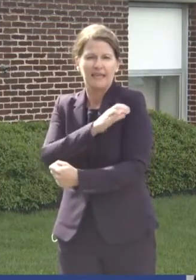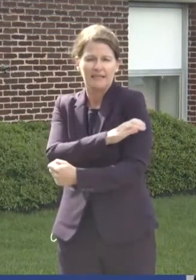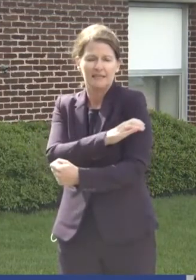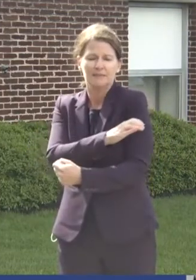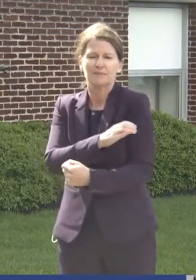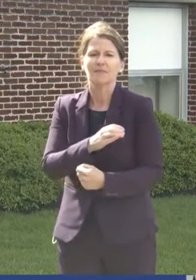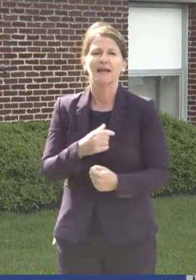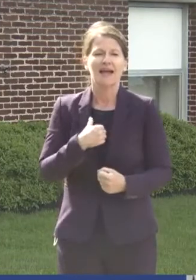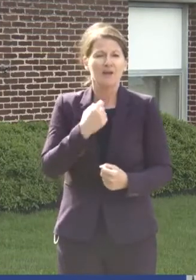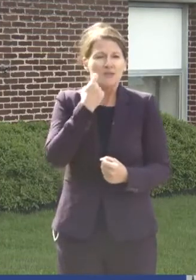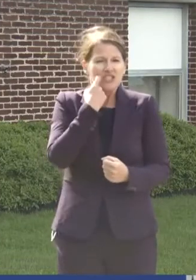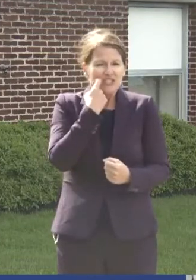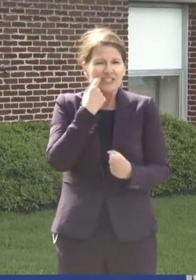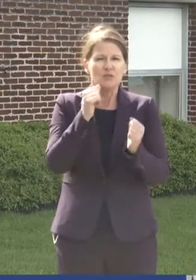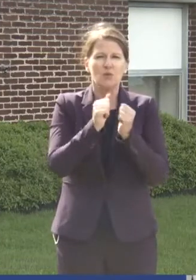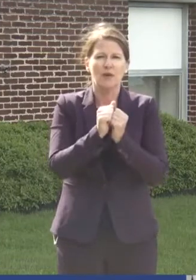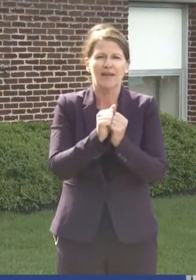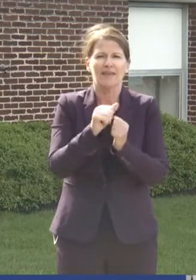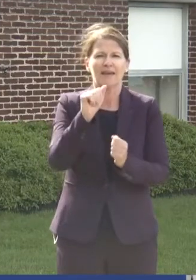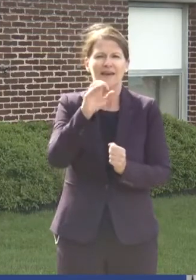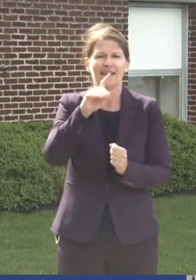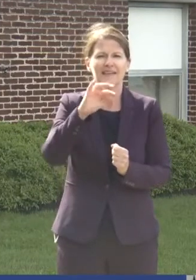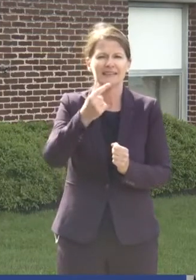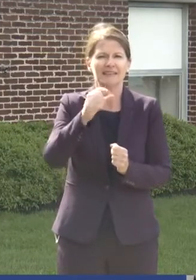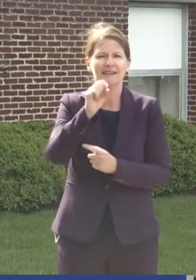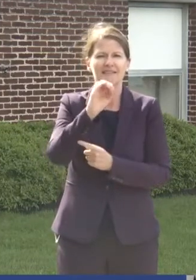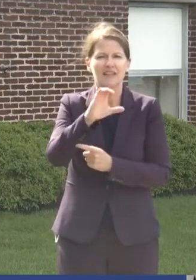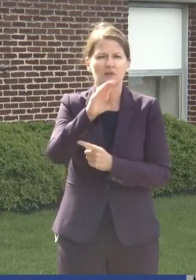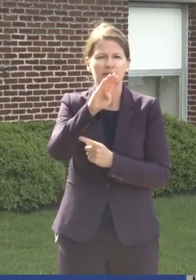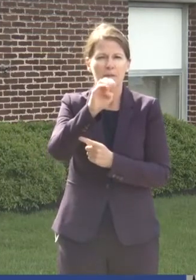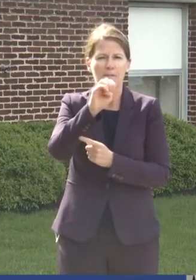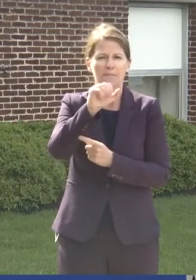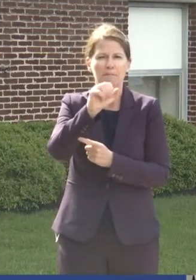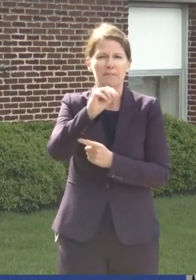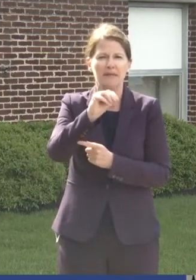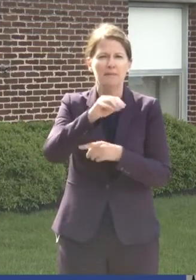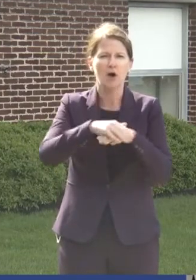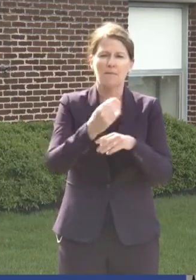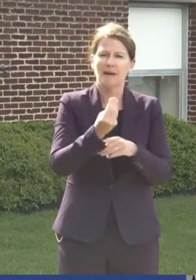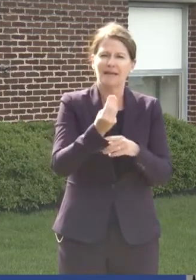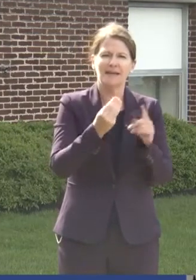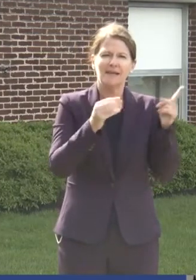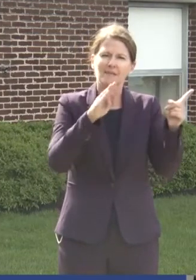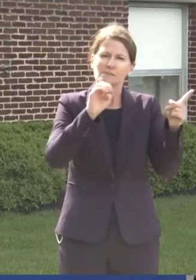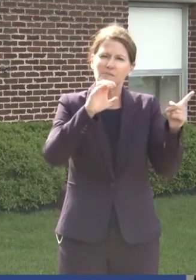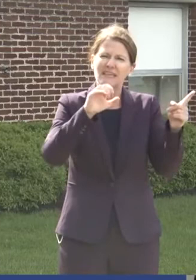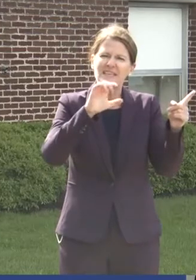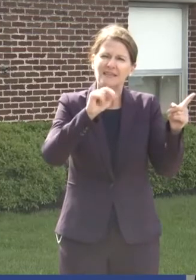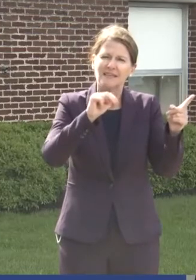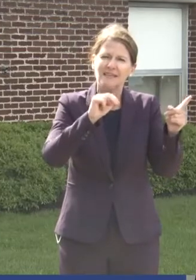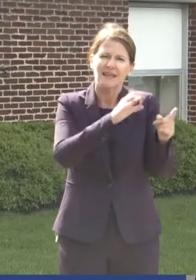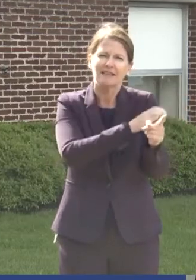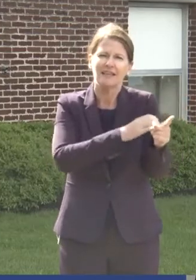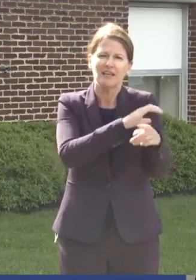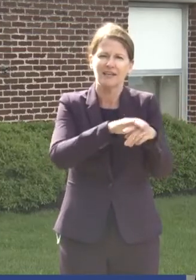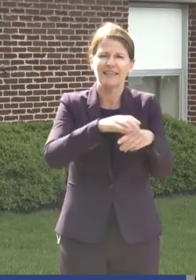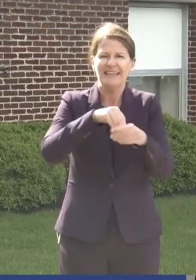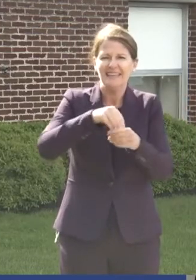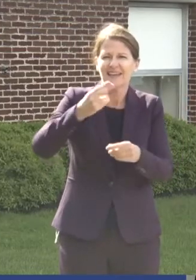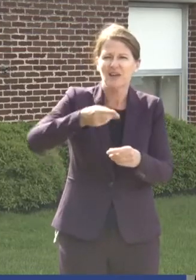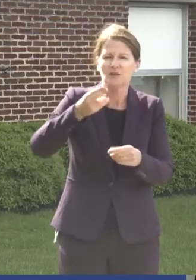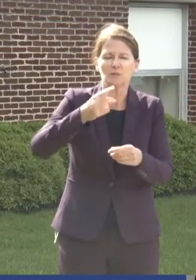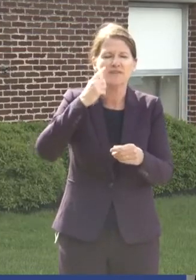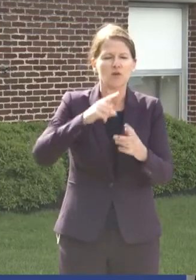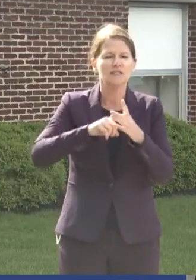I was just with Acting Secretary Beam on Monday at the Beacon Clinic in Harrisburg to kick off the CAIT COVID